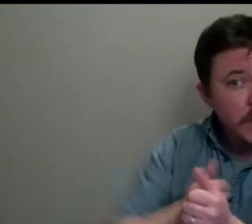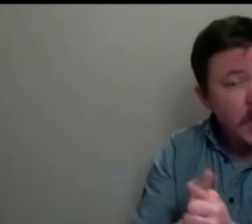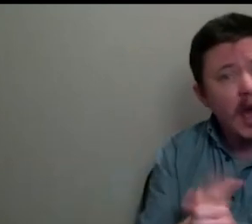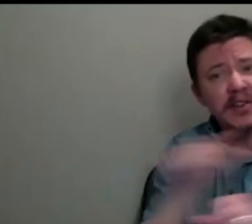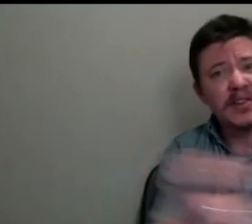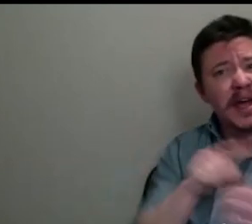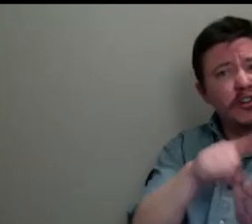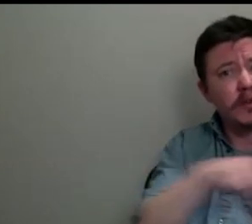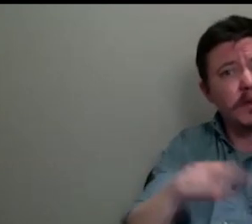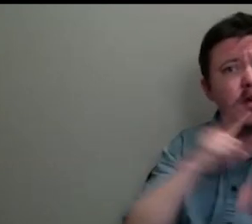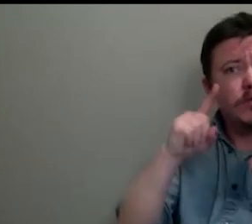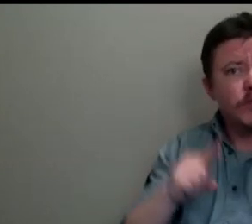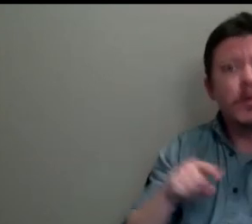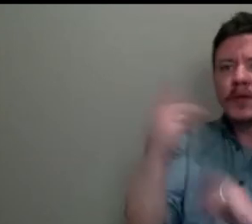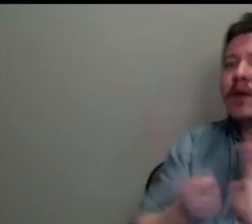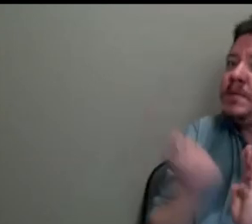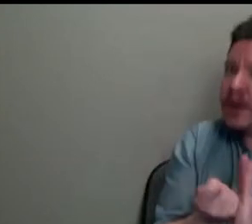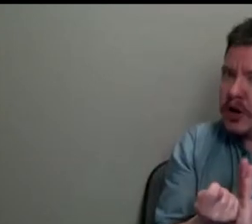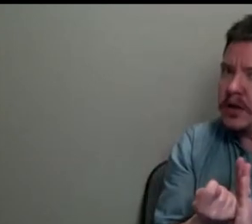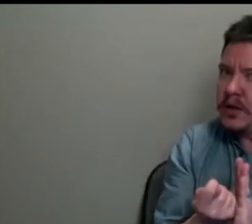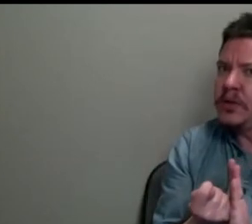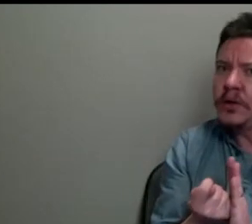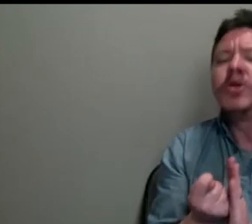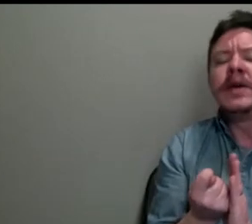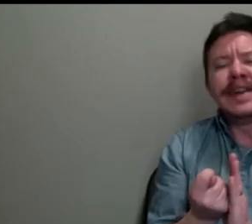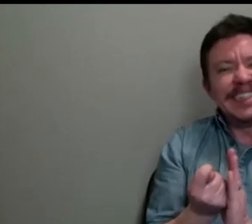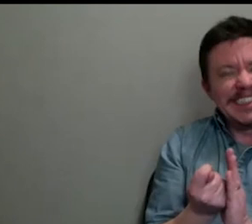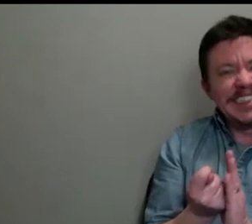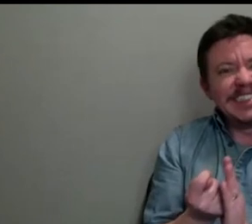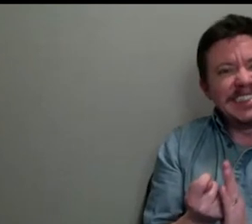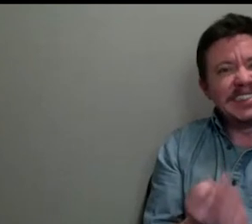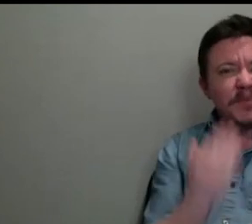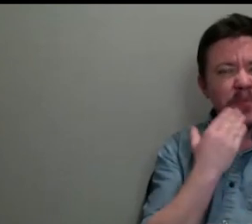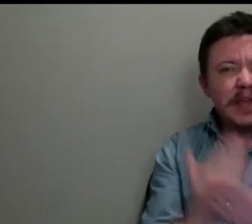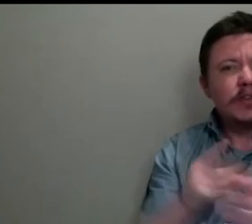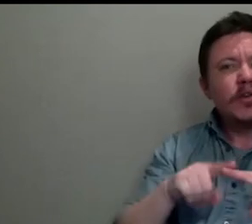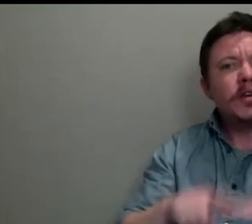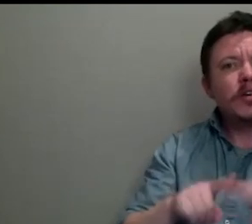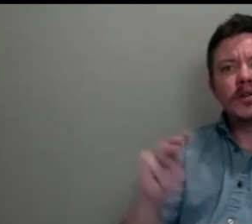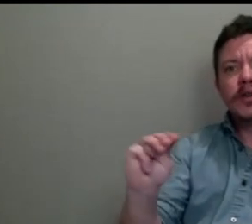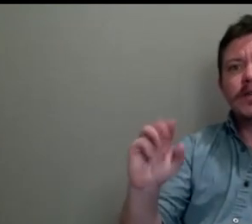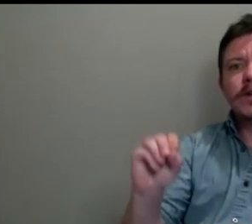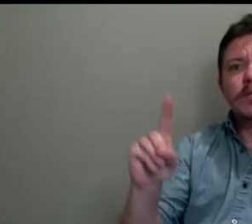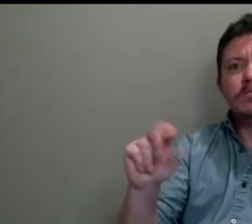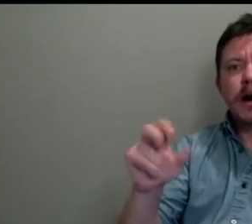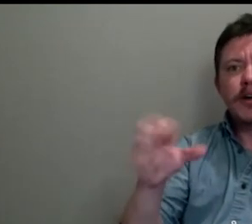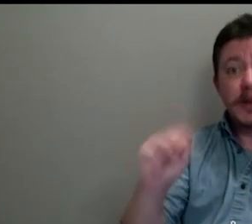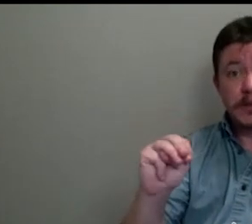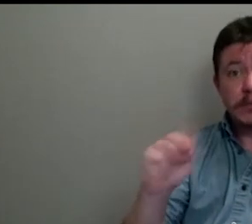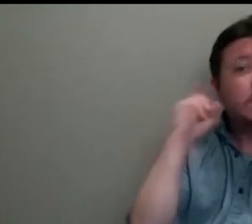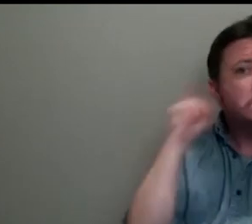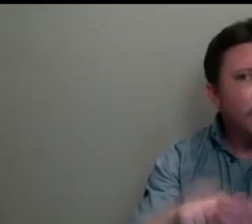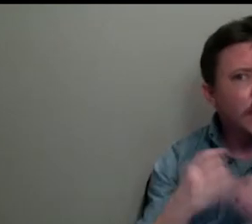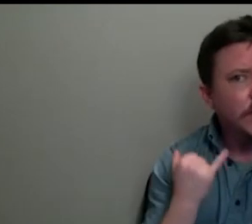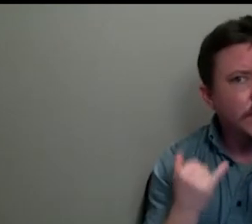response of the period anyway is, it's good in terms of sort of modernism, shall we say, and sort of recognising that.